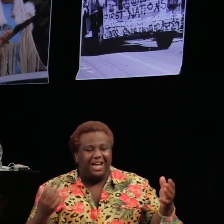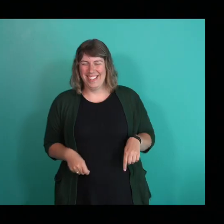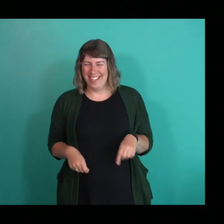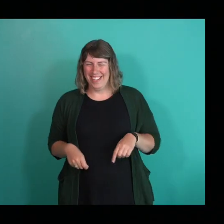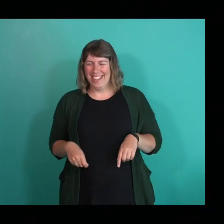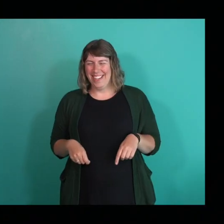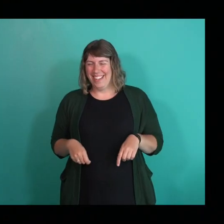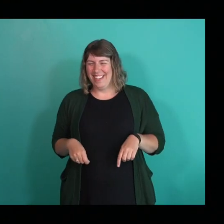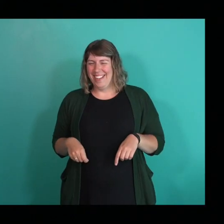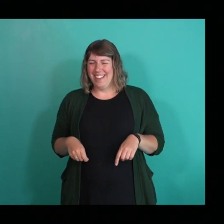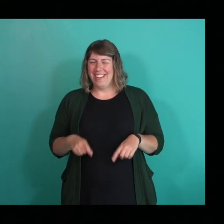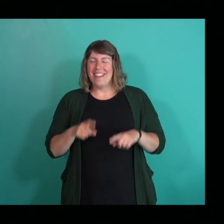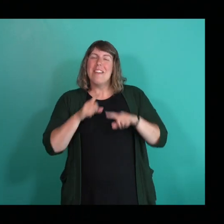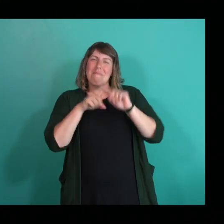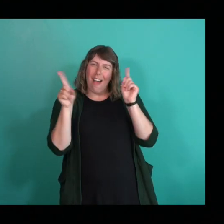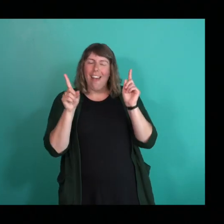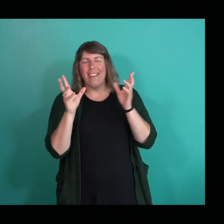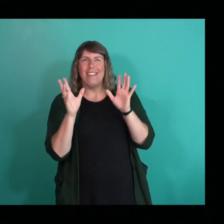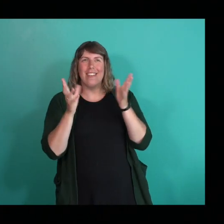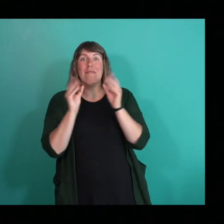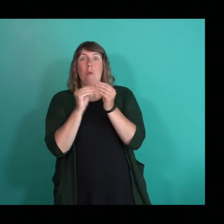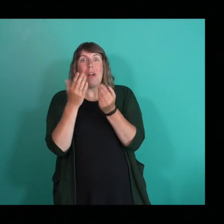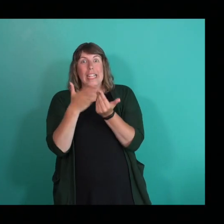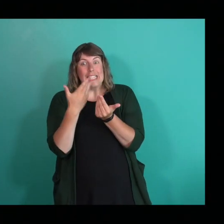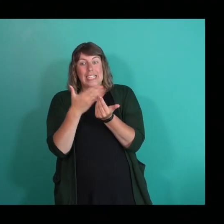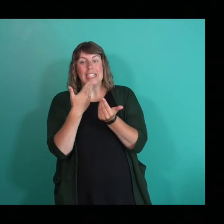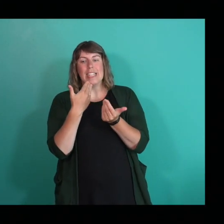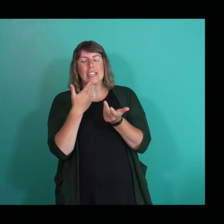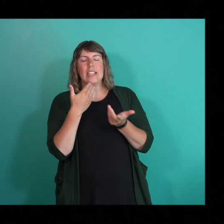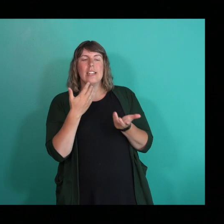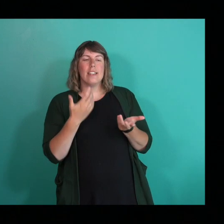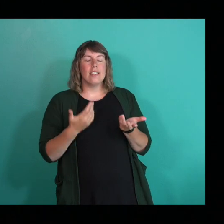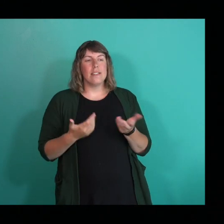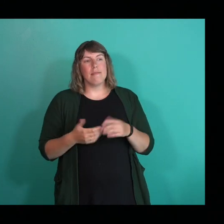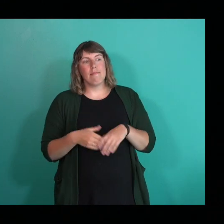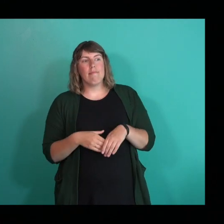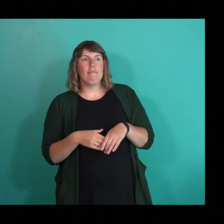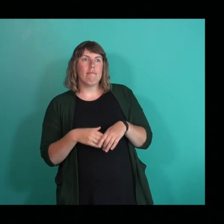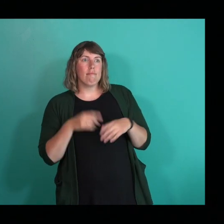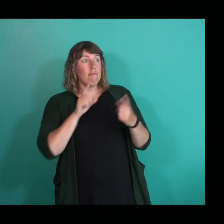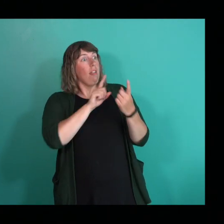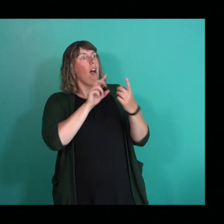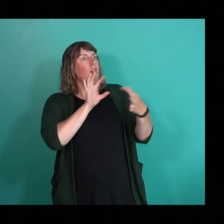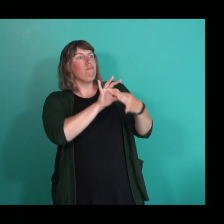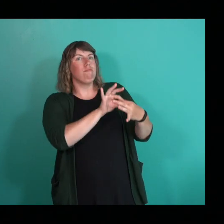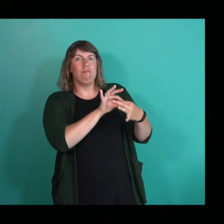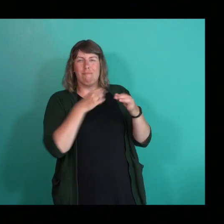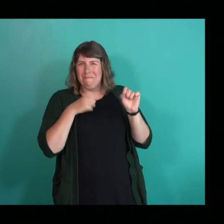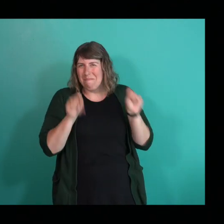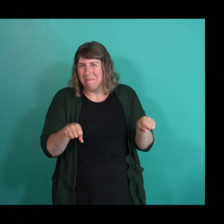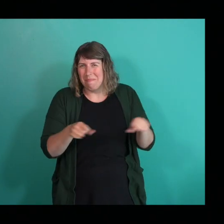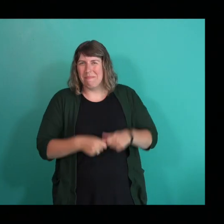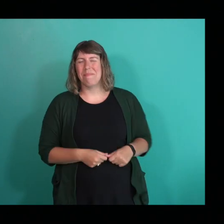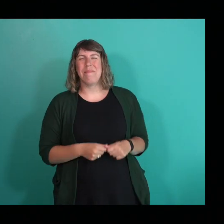But I, it's easier to sort of connect with people and really,